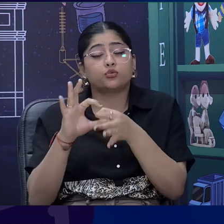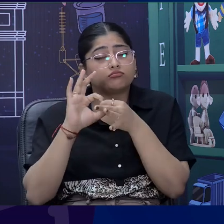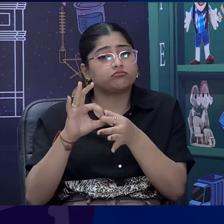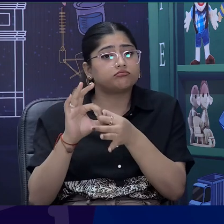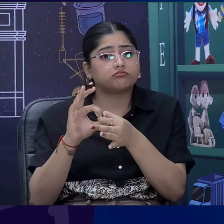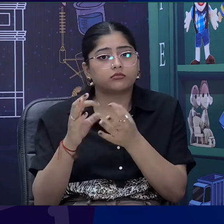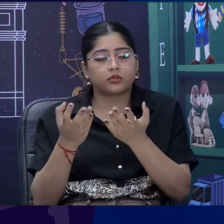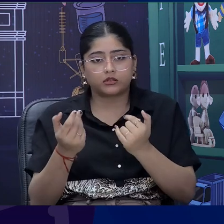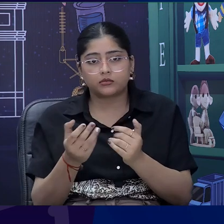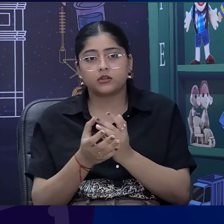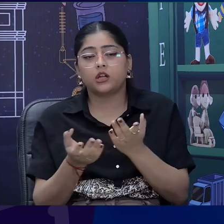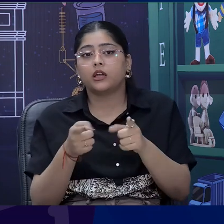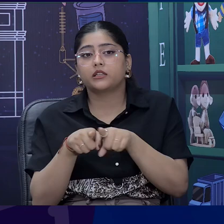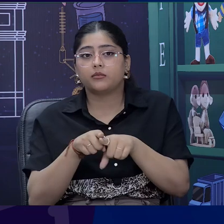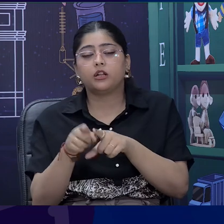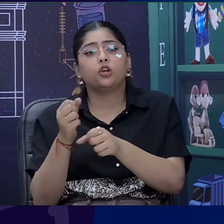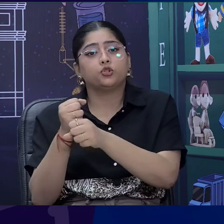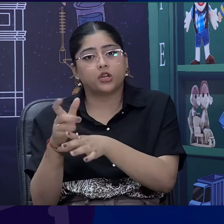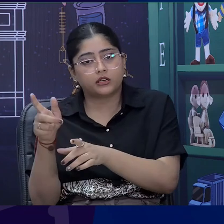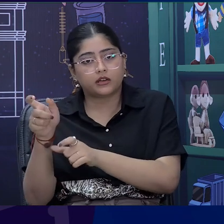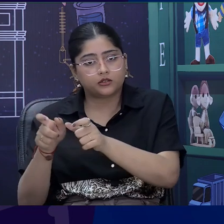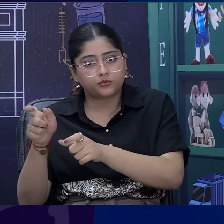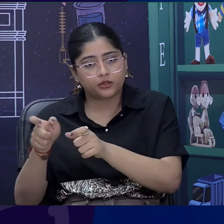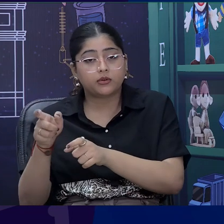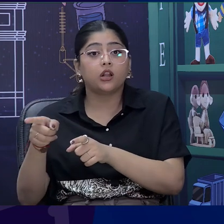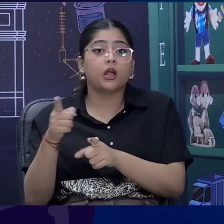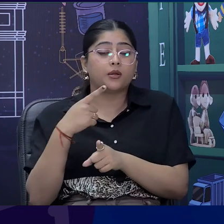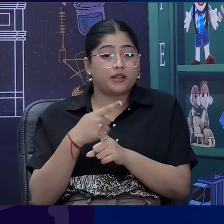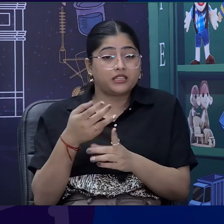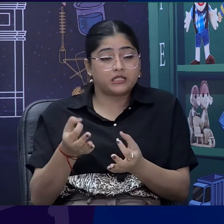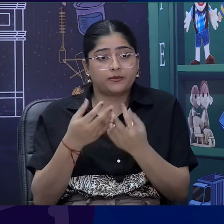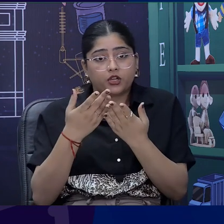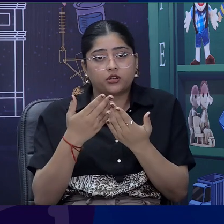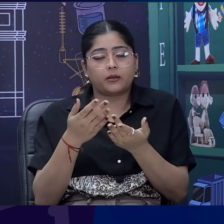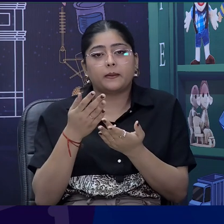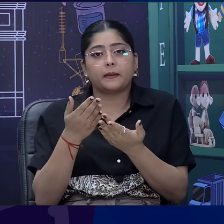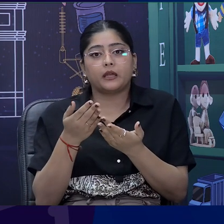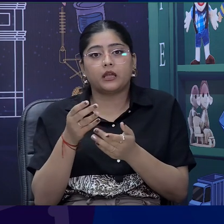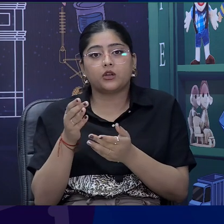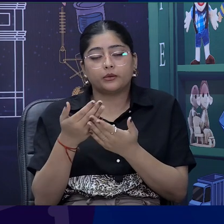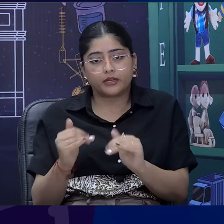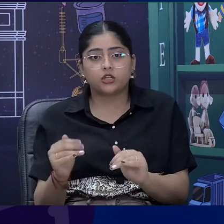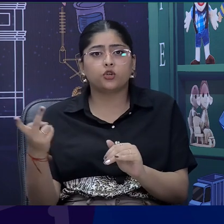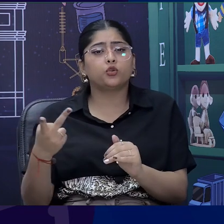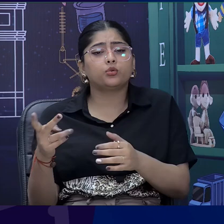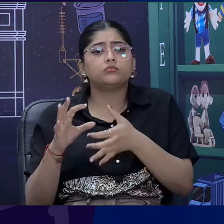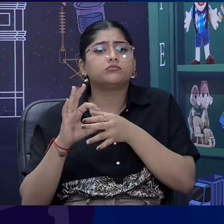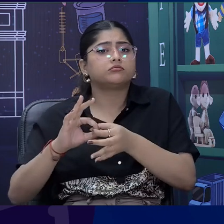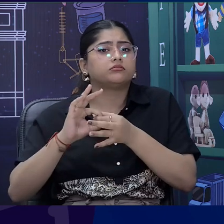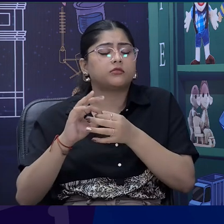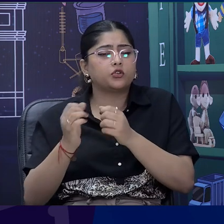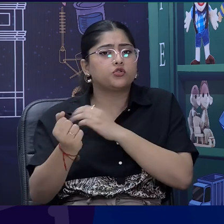mainstream child and children with special needs and this will lead to inclusive